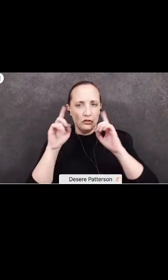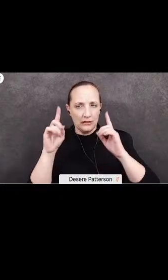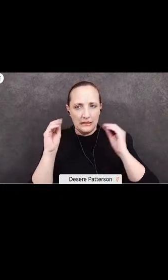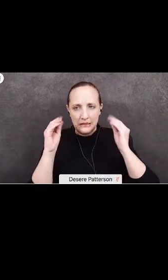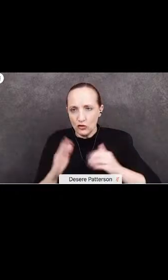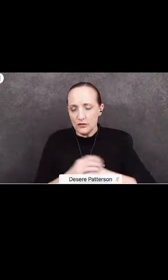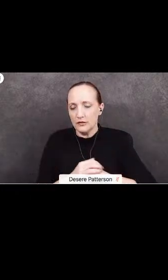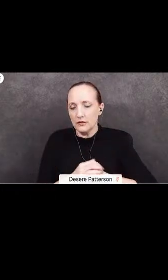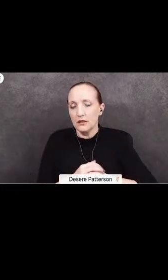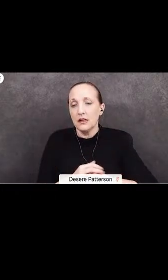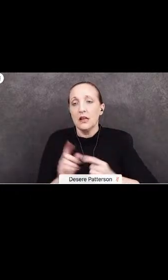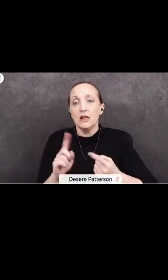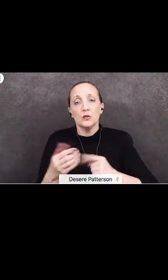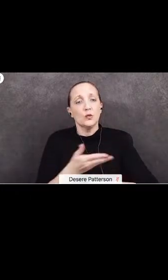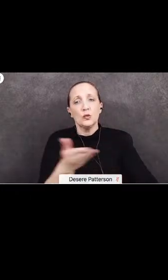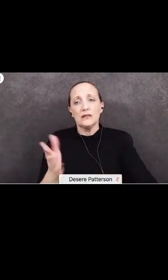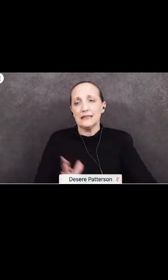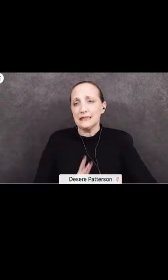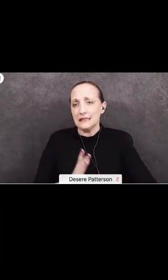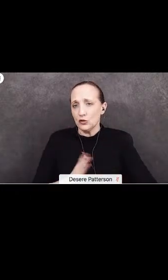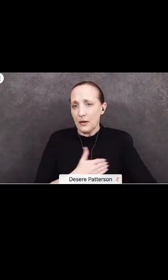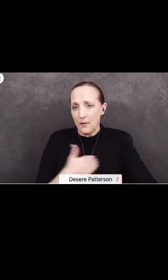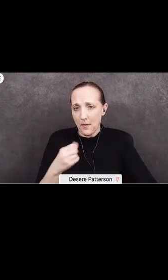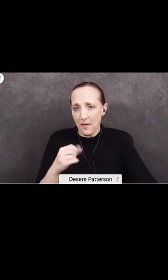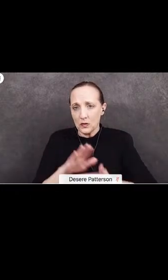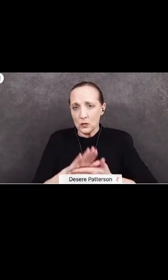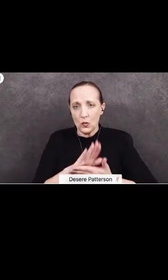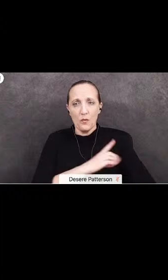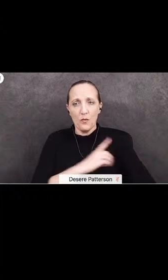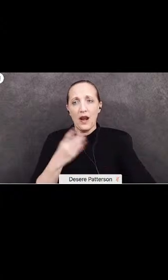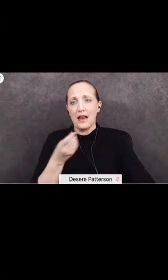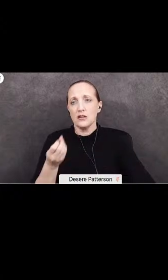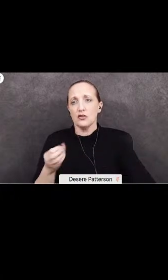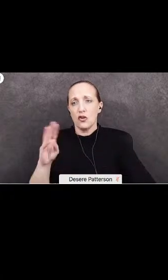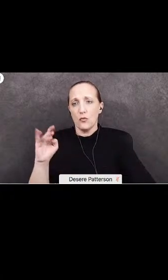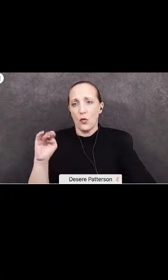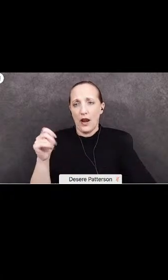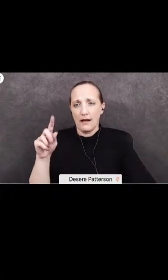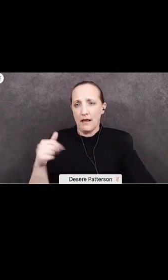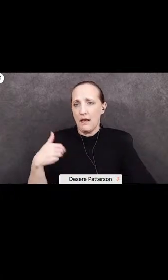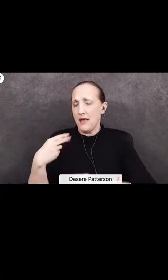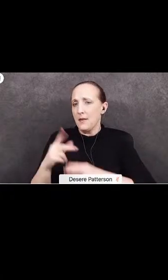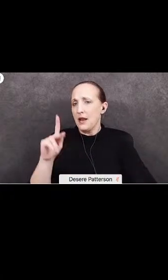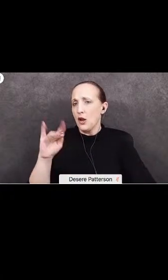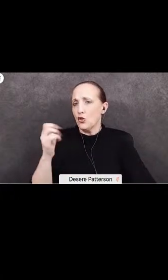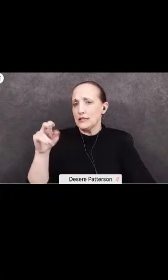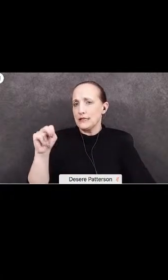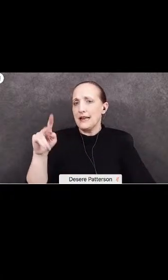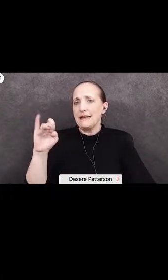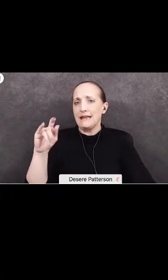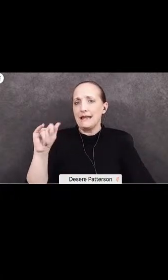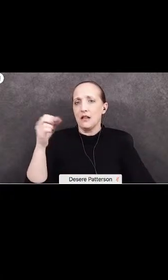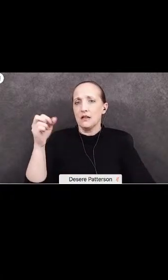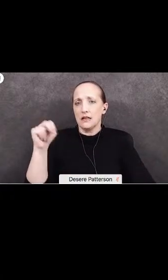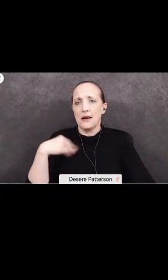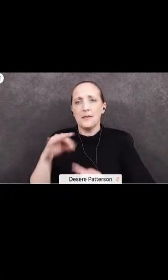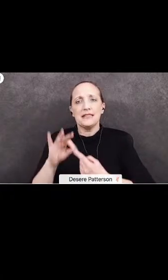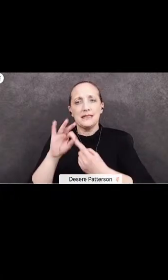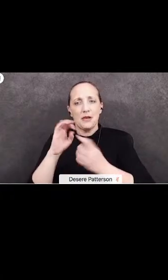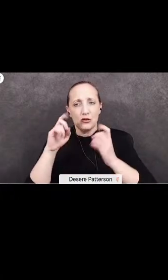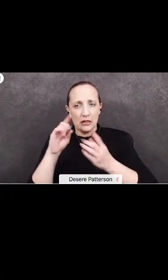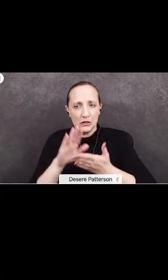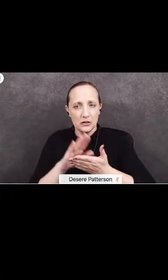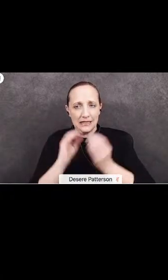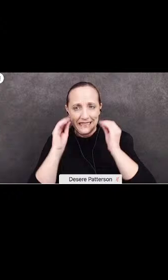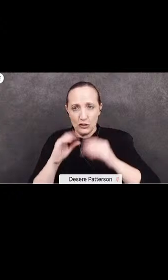To the distinguished members of the school board and Dr. Miranda, my name is Kristen Kittleson and I'm a special education teacher at Bloomington High